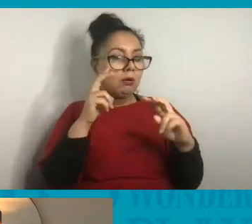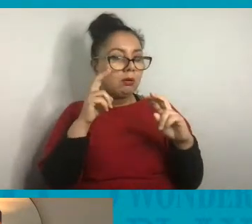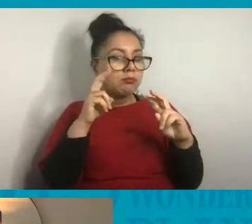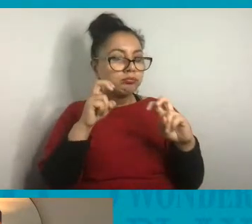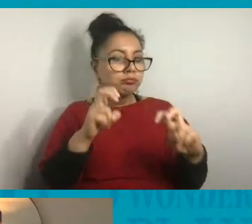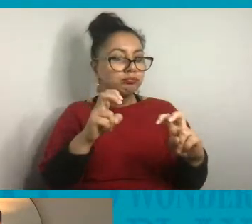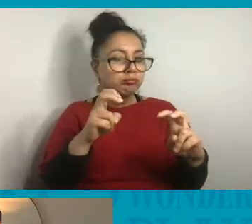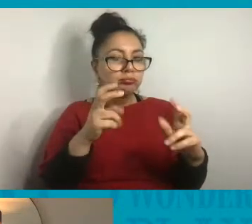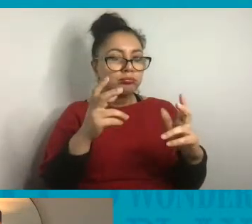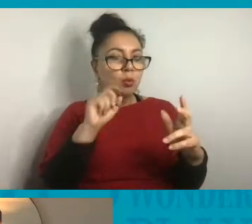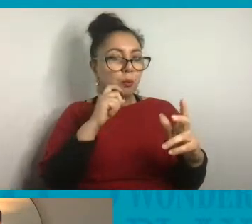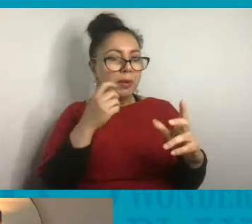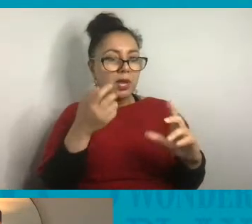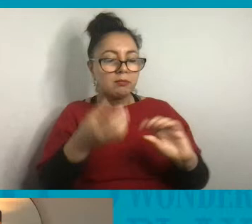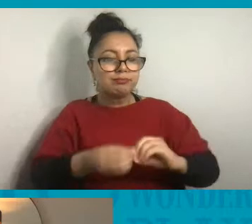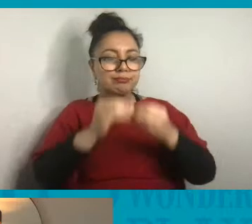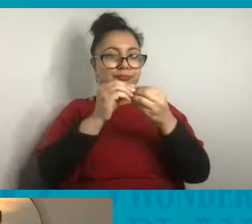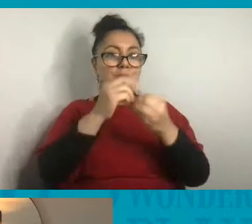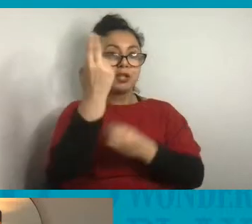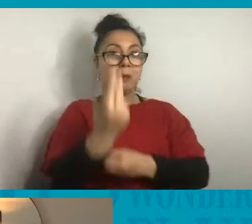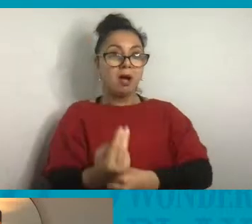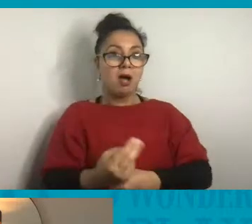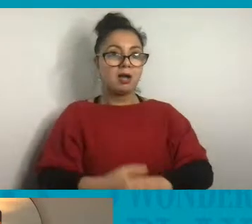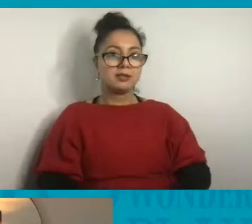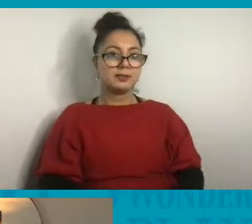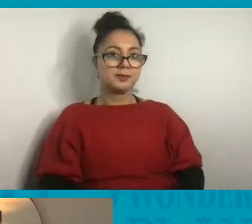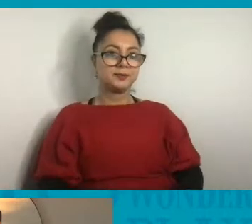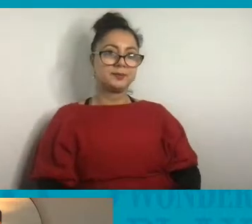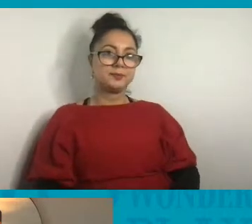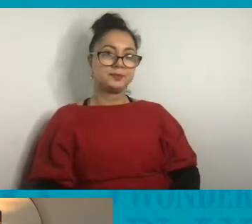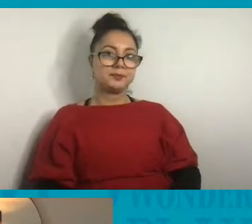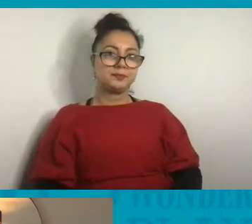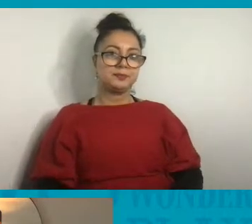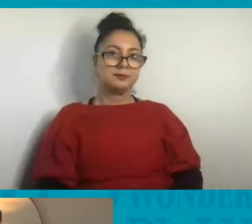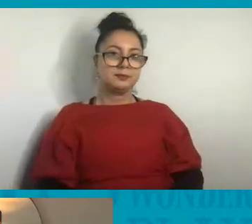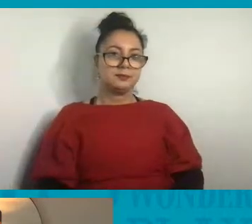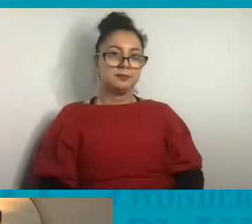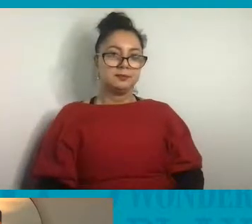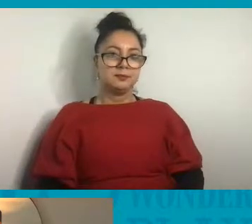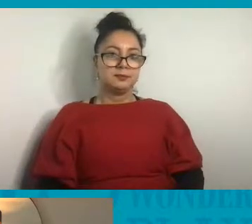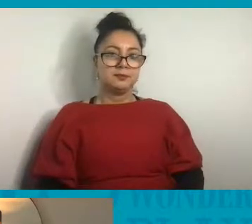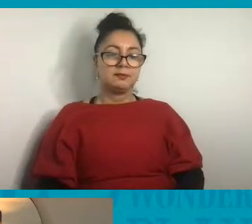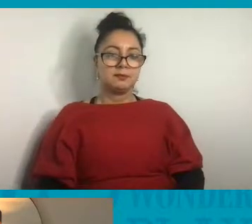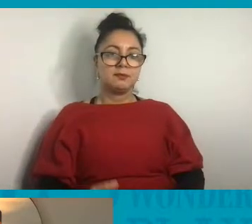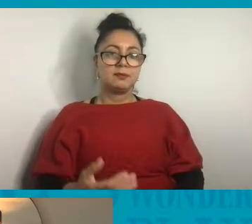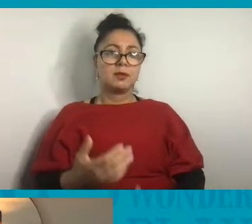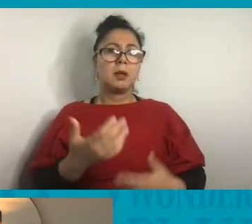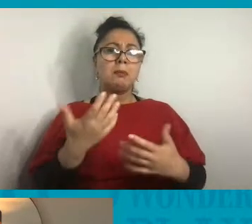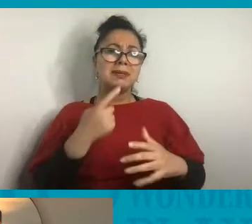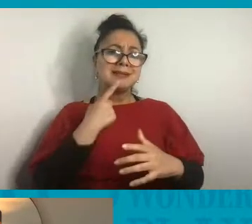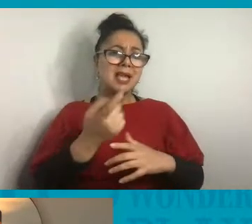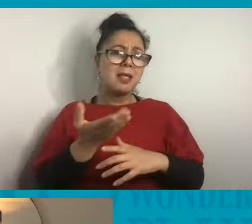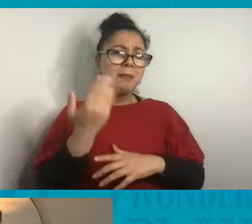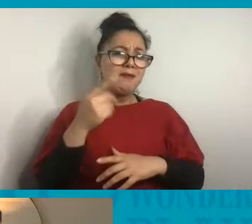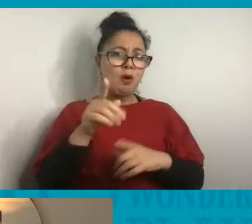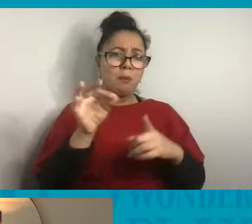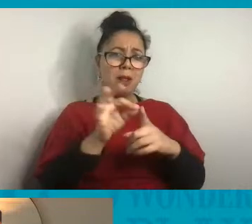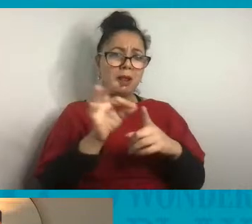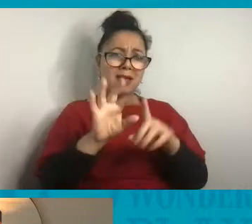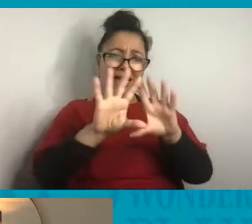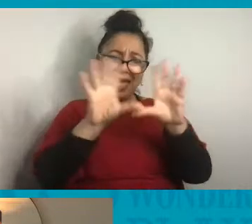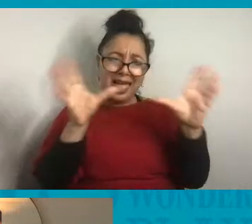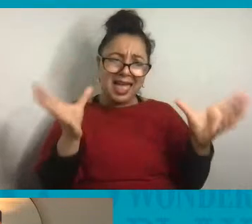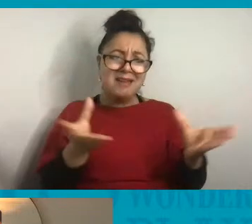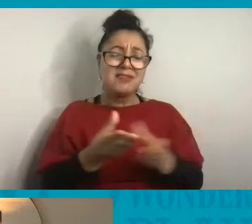doing some art with that. And I guess really what you're you're saying, Paloma, as you said before, everything we use